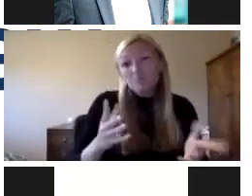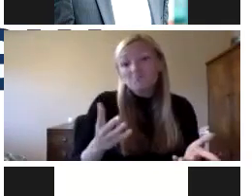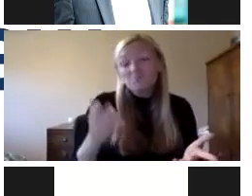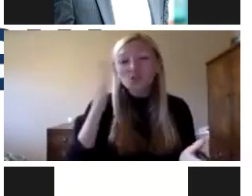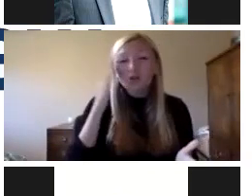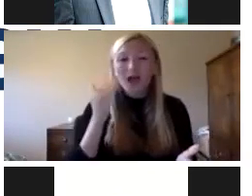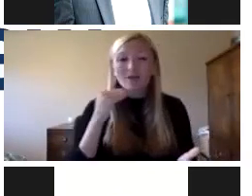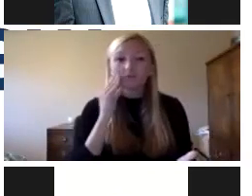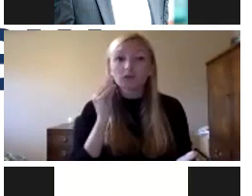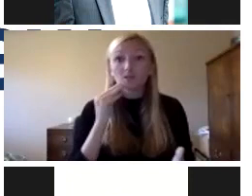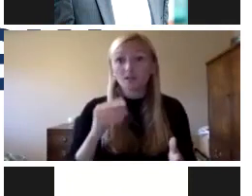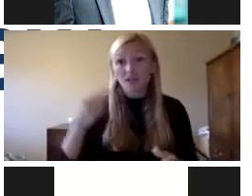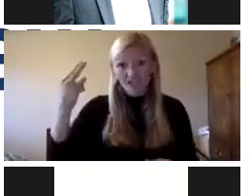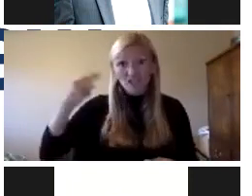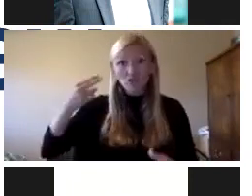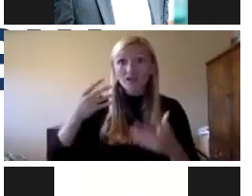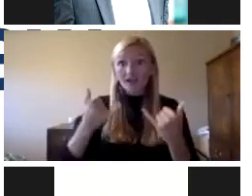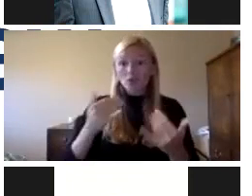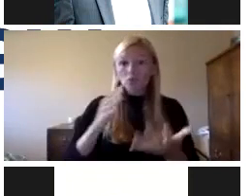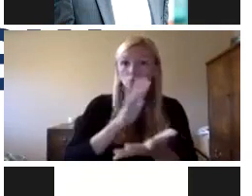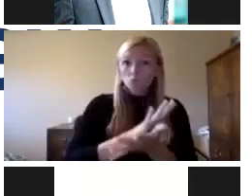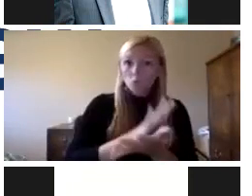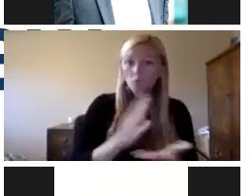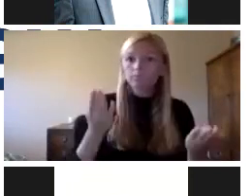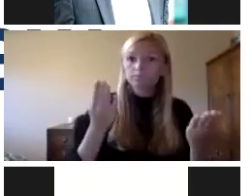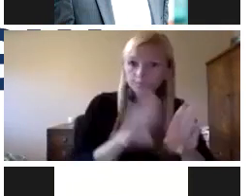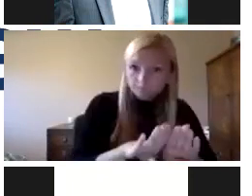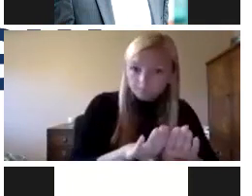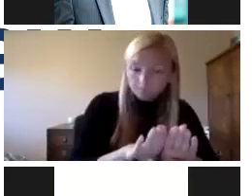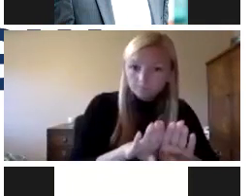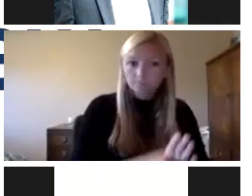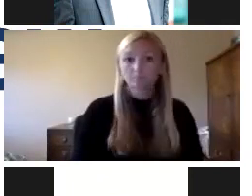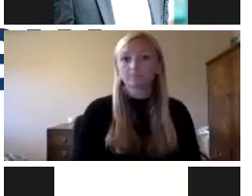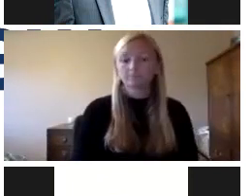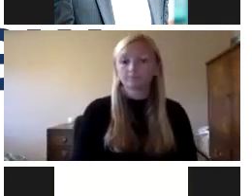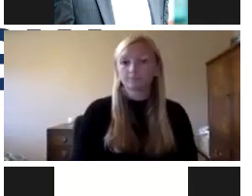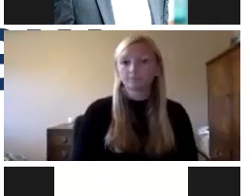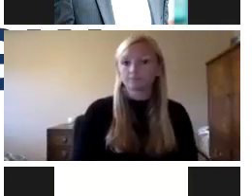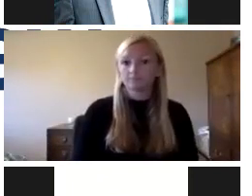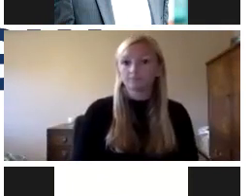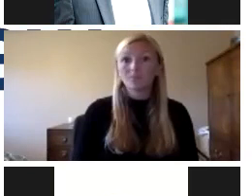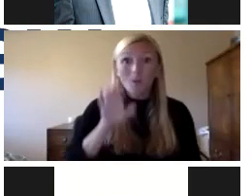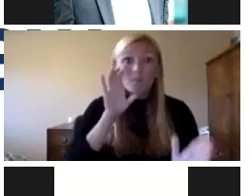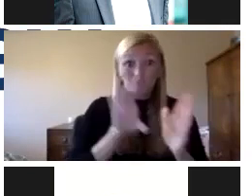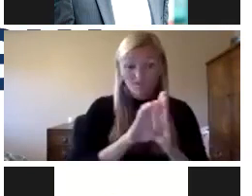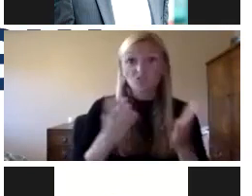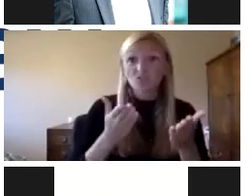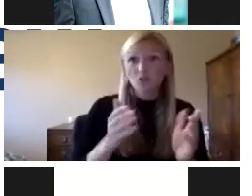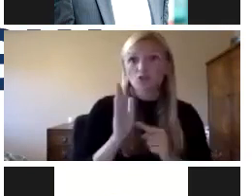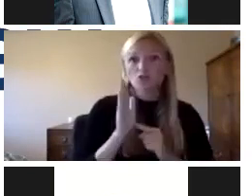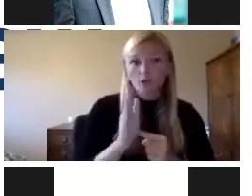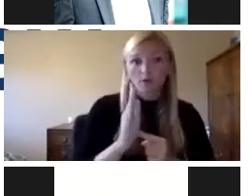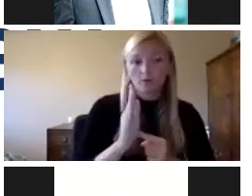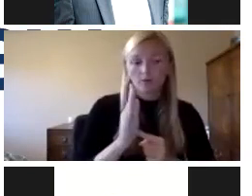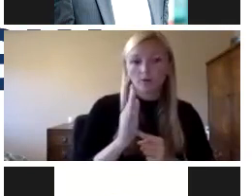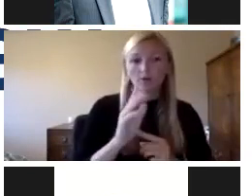closing of schools because of epidemic states back nearly as long as education itself. Pictures here show that the change in